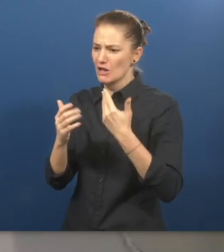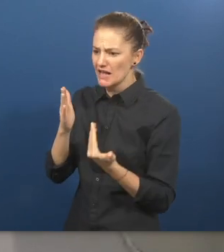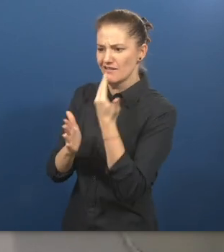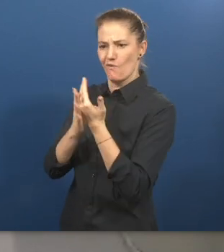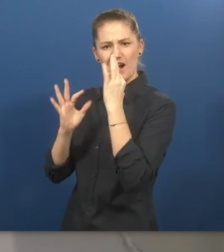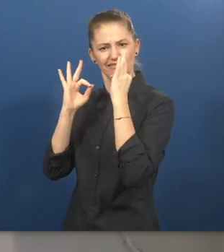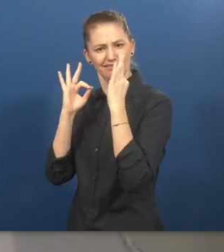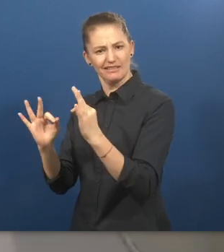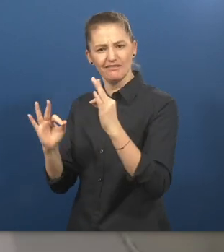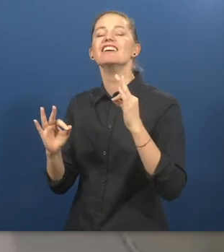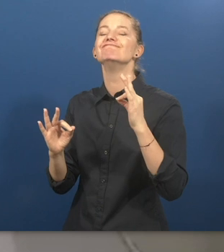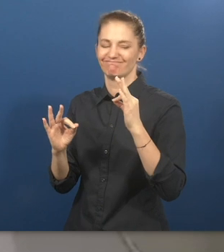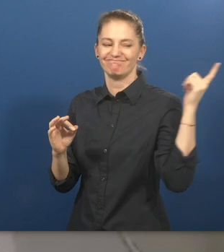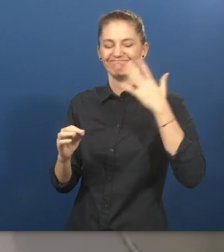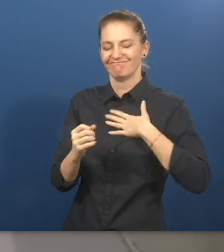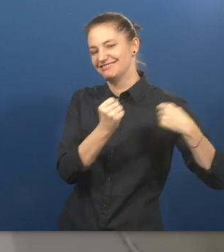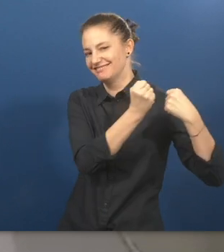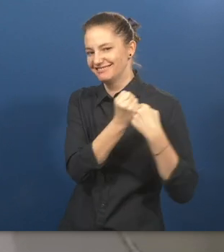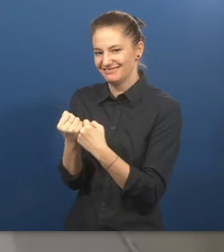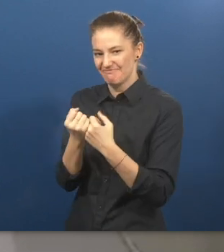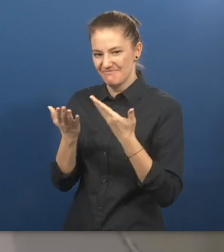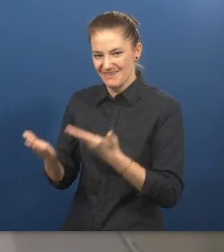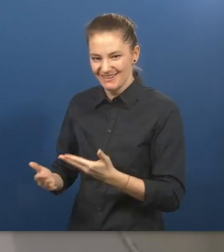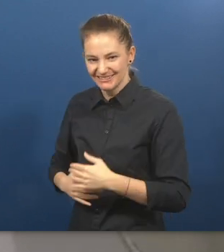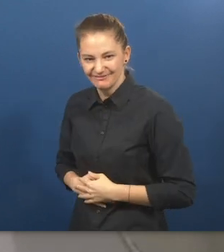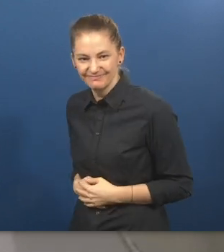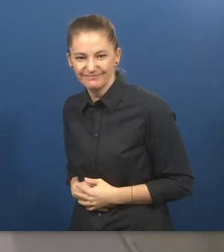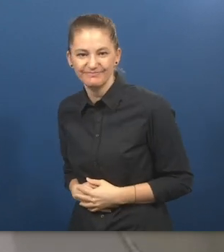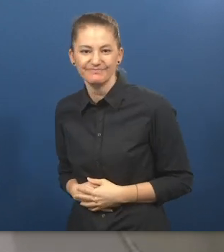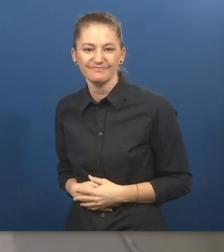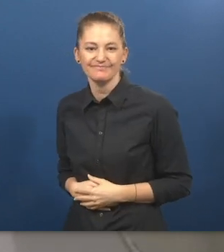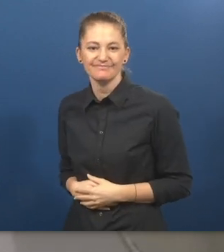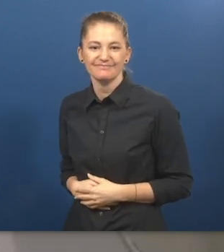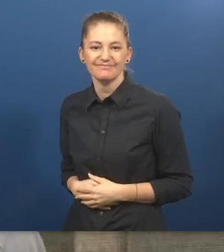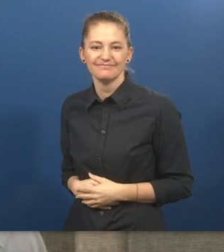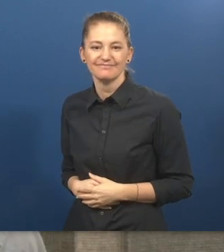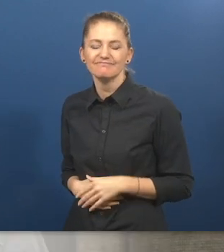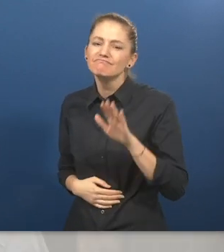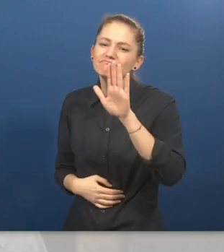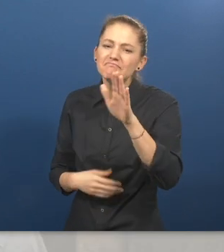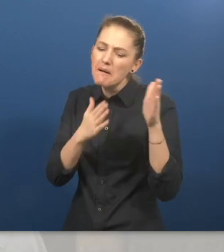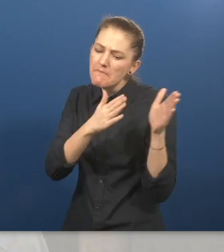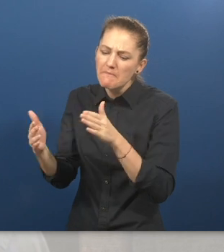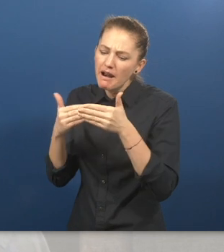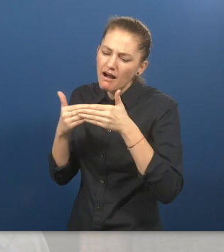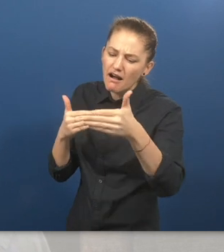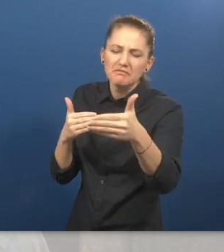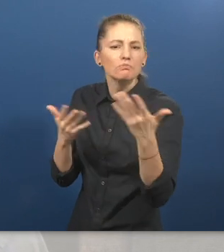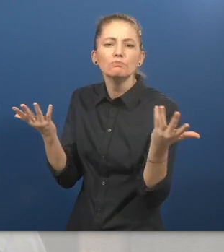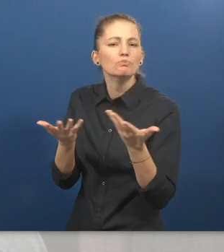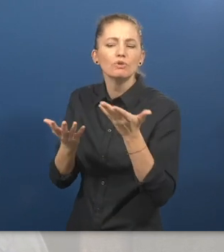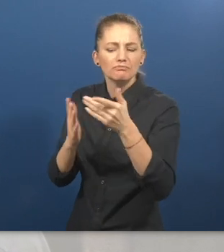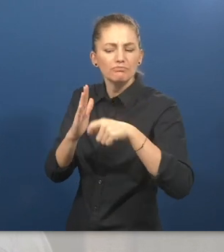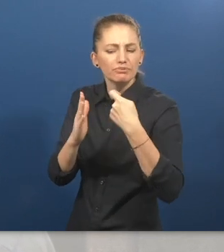recognize the kind of work, the innovative work that we're doing and they want to support that. What is next for TCPID